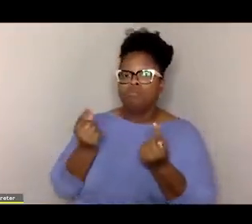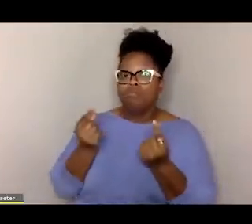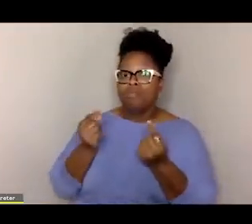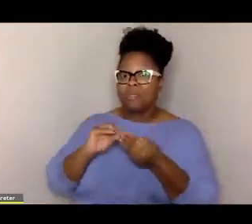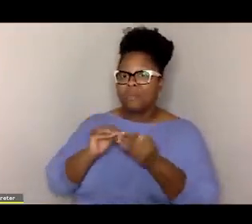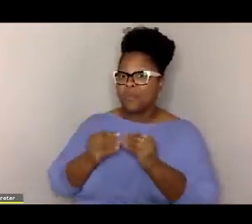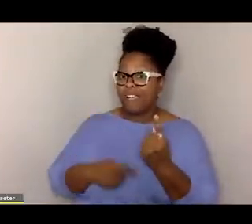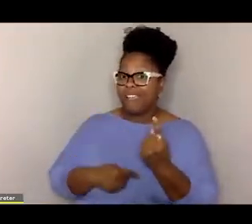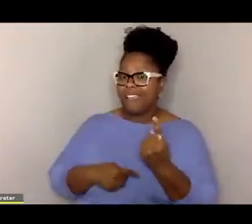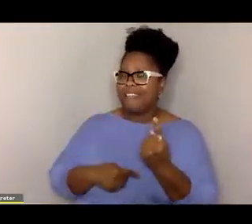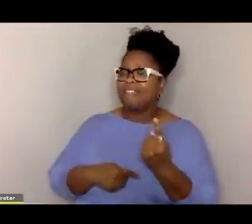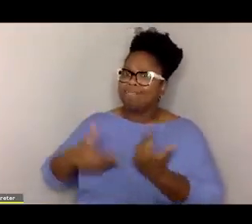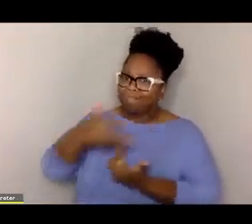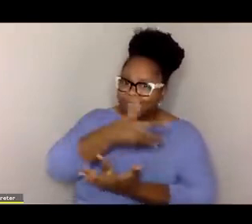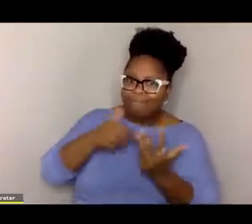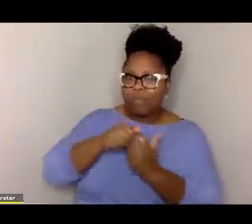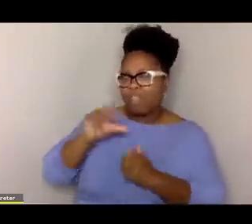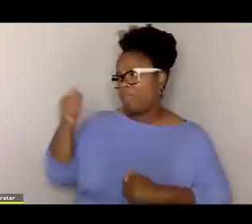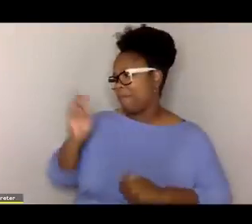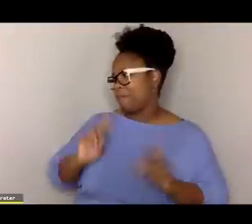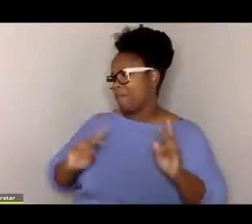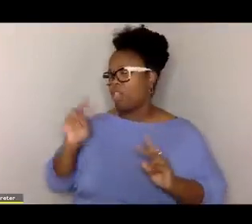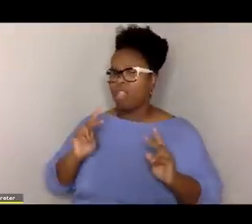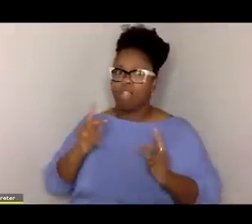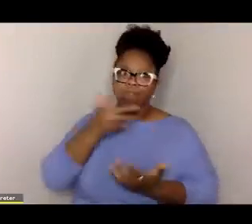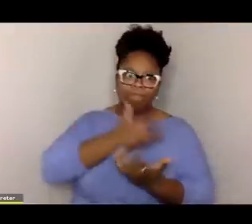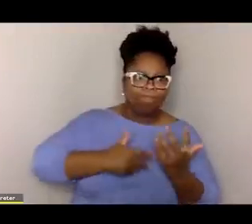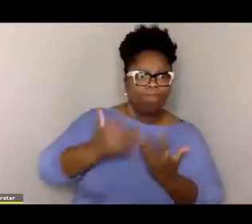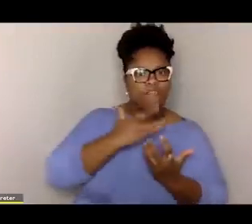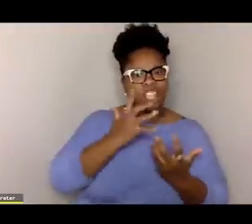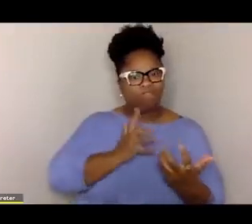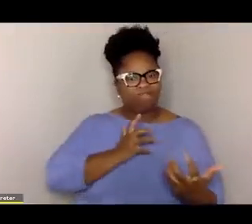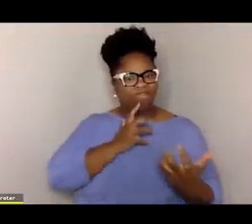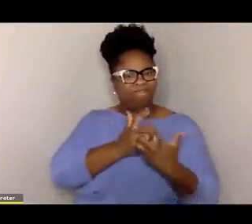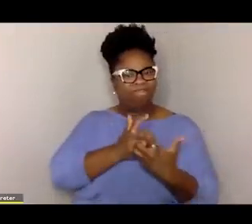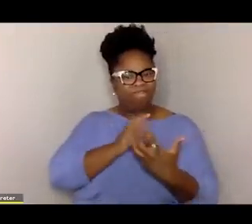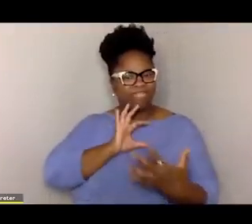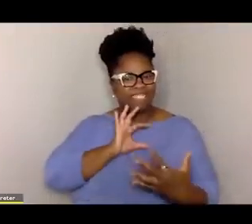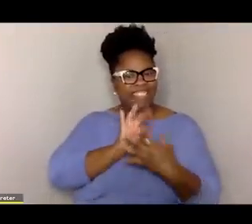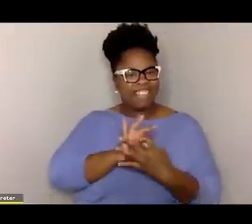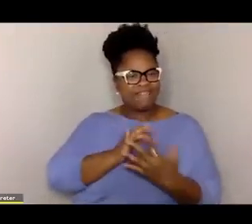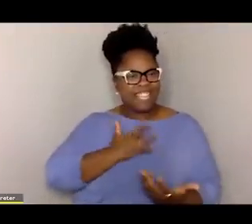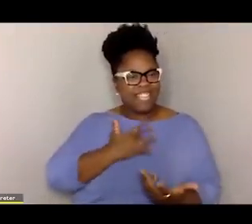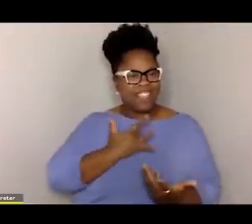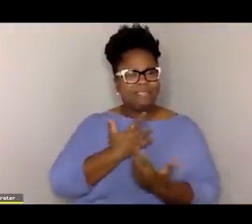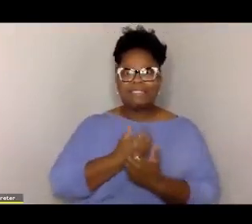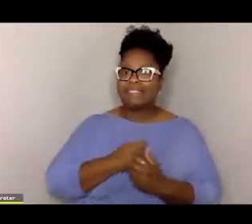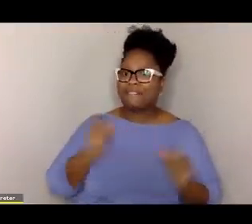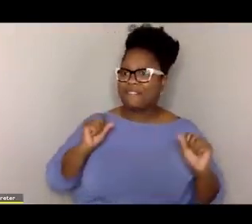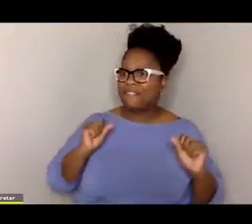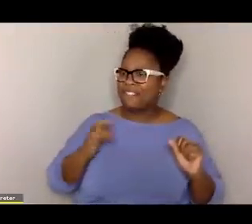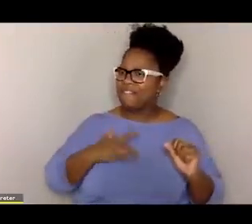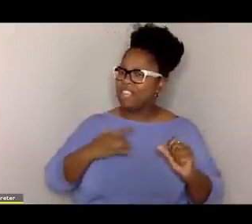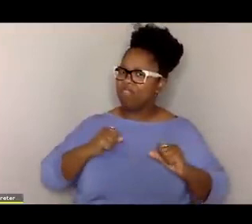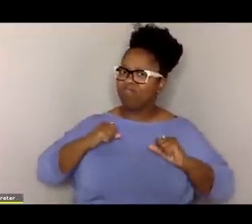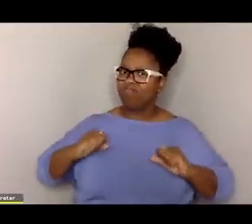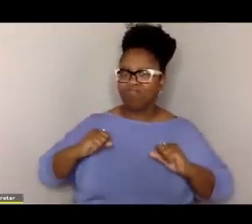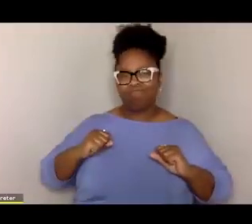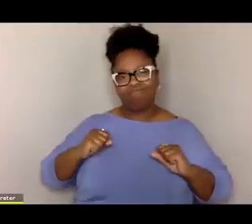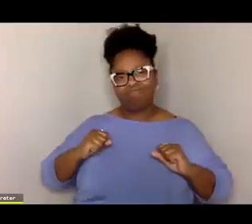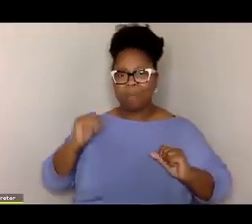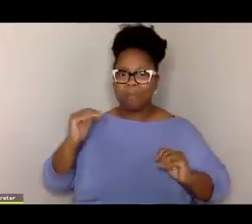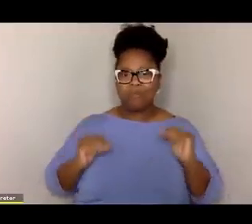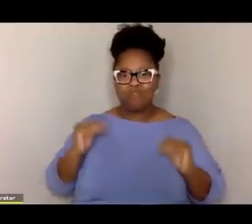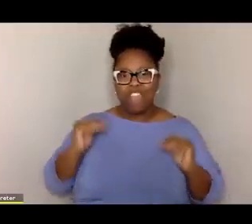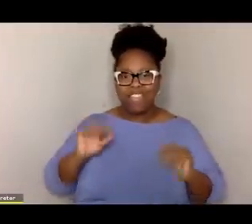One is being with other people. You know, when you're in the presence of people who you belong with, who you feel connected to, you feel safer,